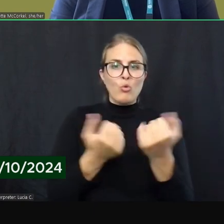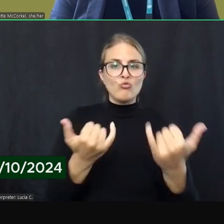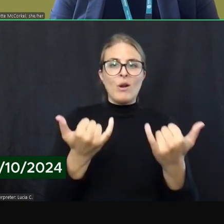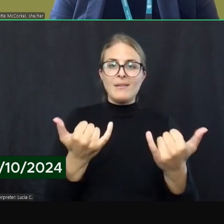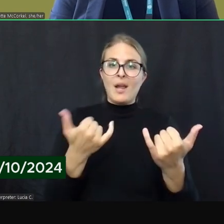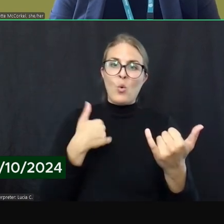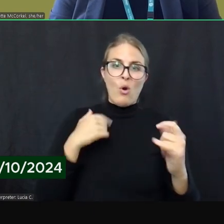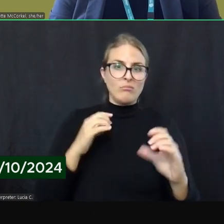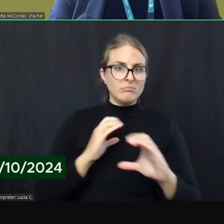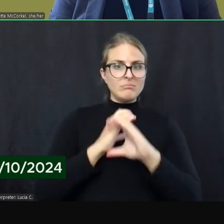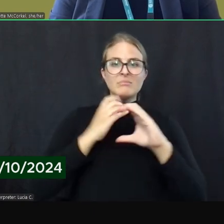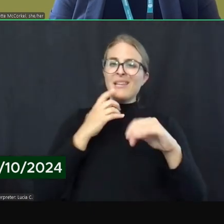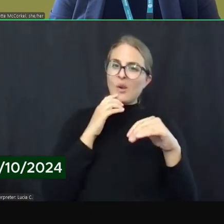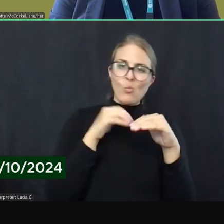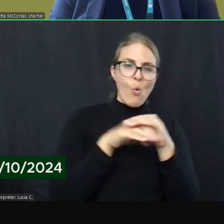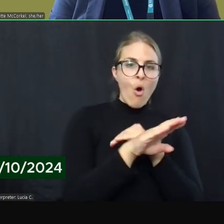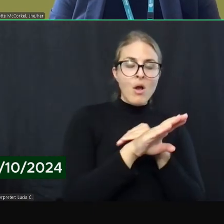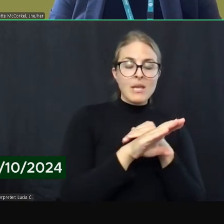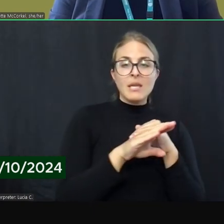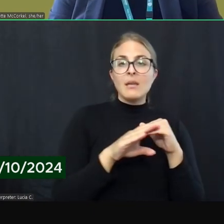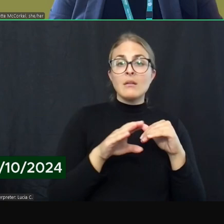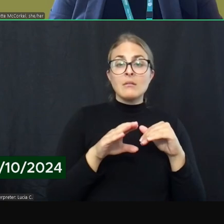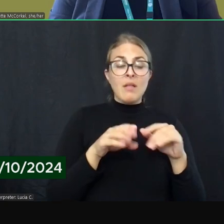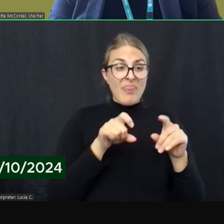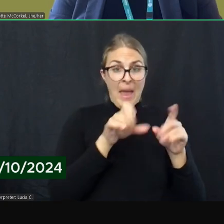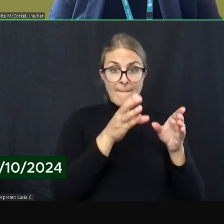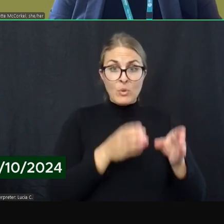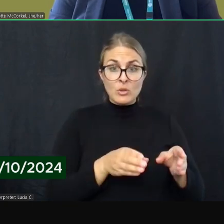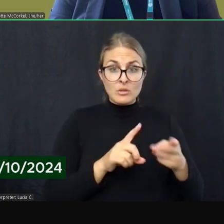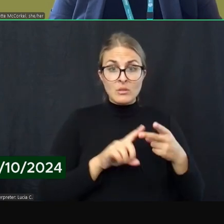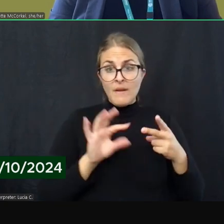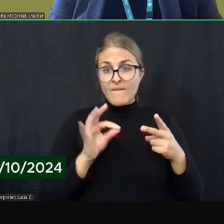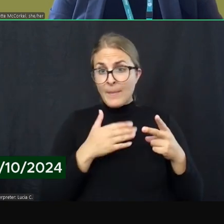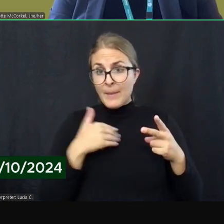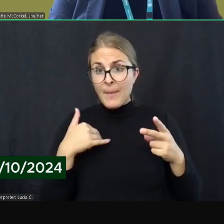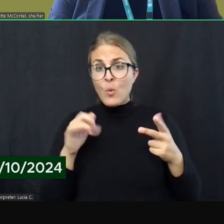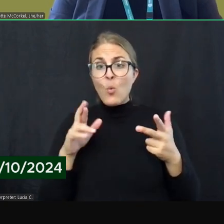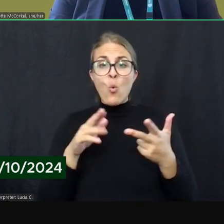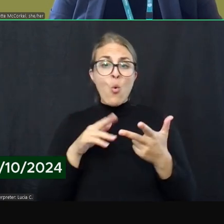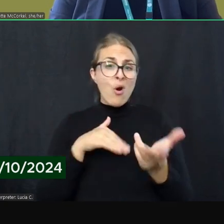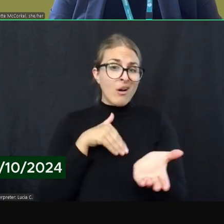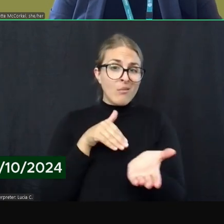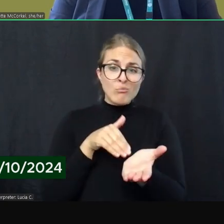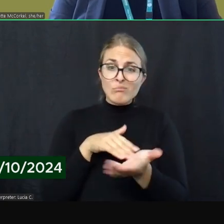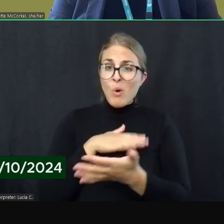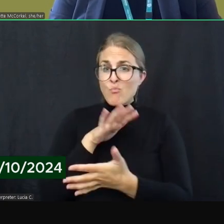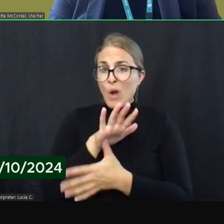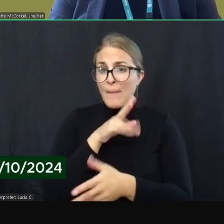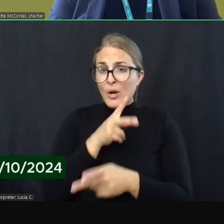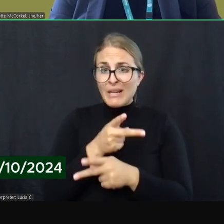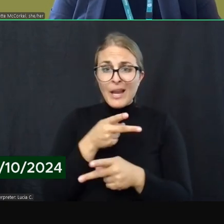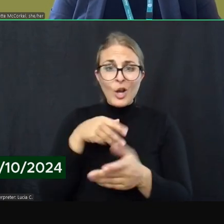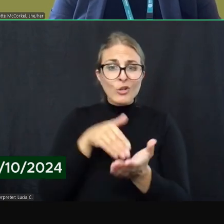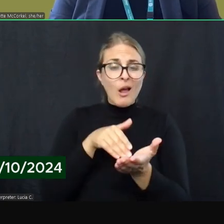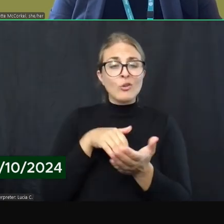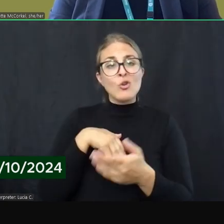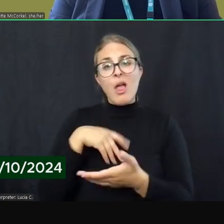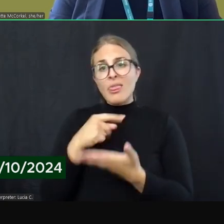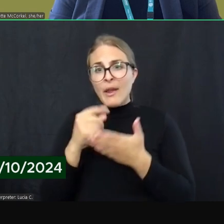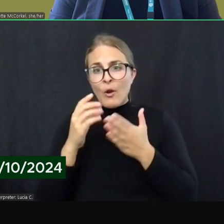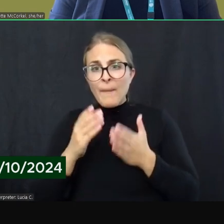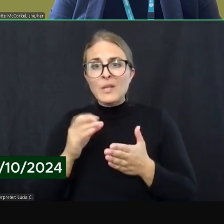that same person, a family member or a provider, whether it's a primary care doctor or a therapist or another